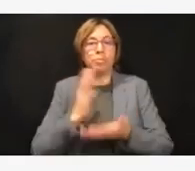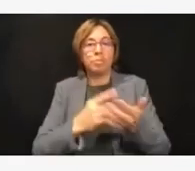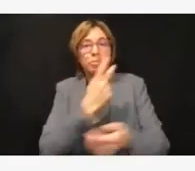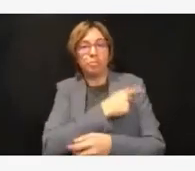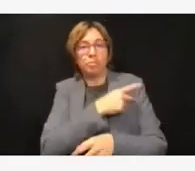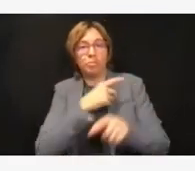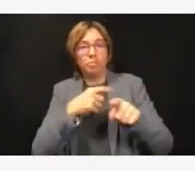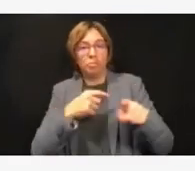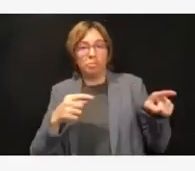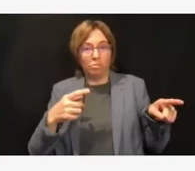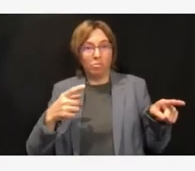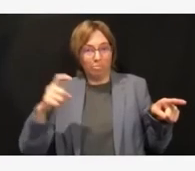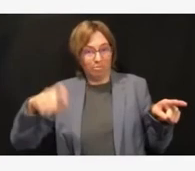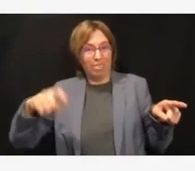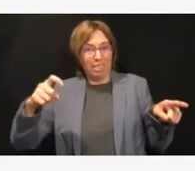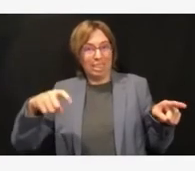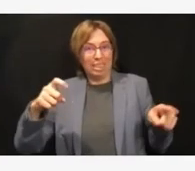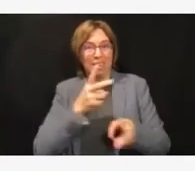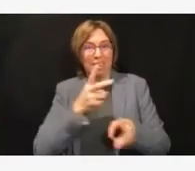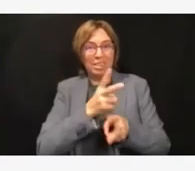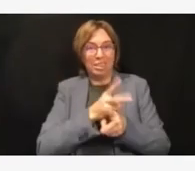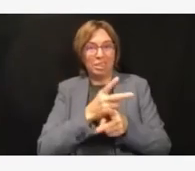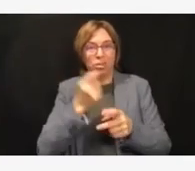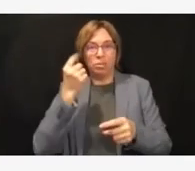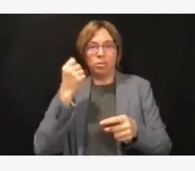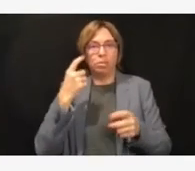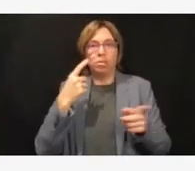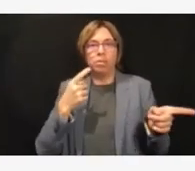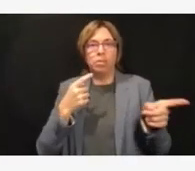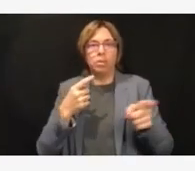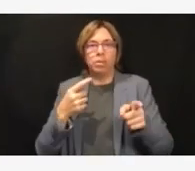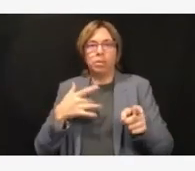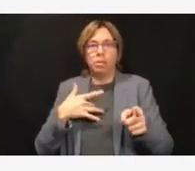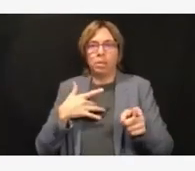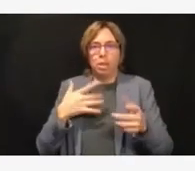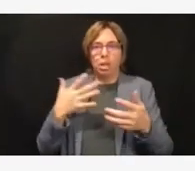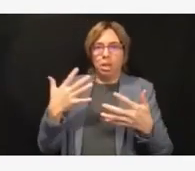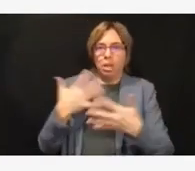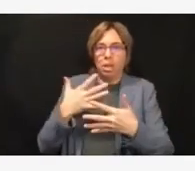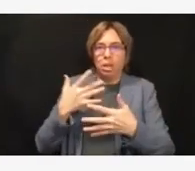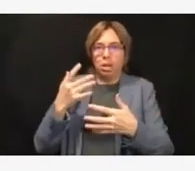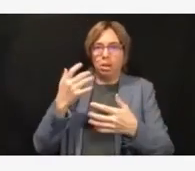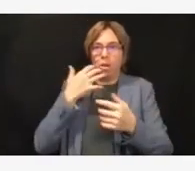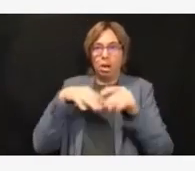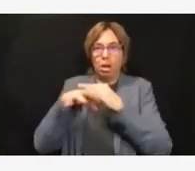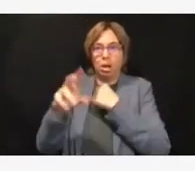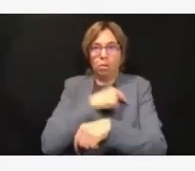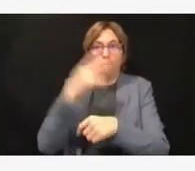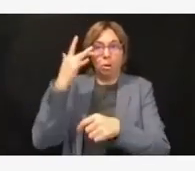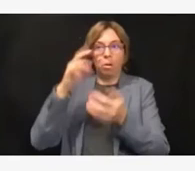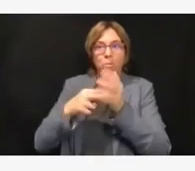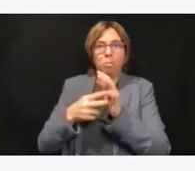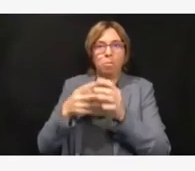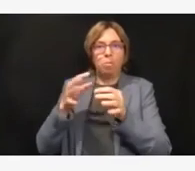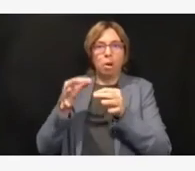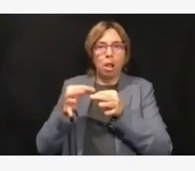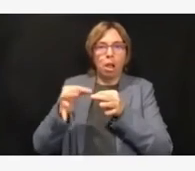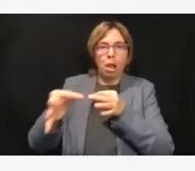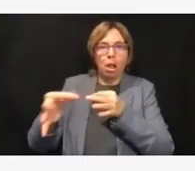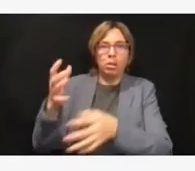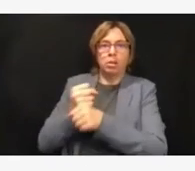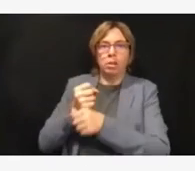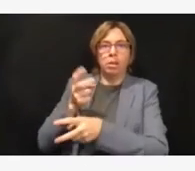delaying care because they didn't want to go into an environment where they knew that there were a lot of COVID patients. So we know even